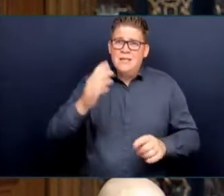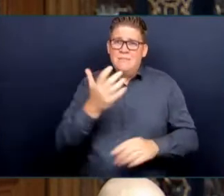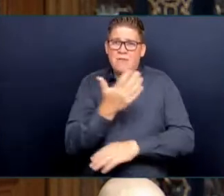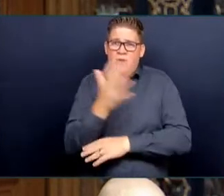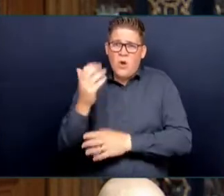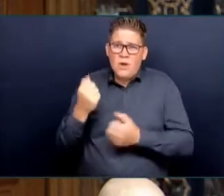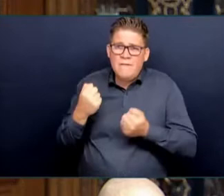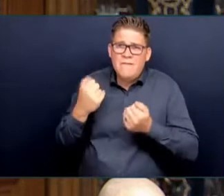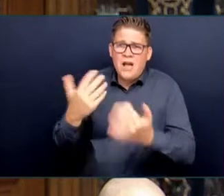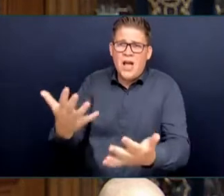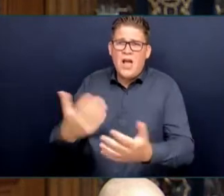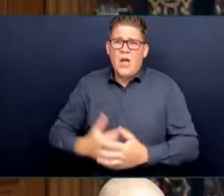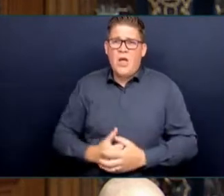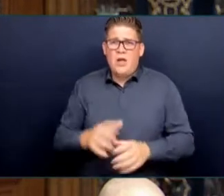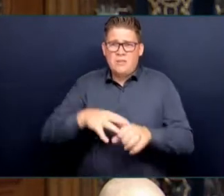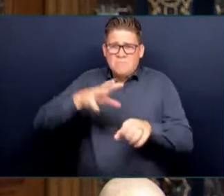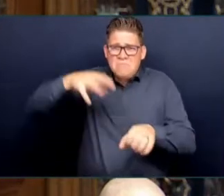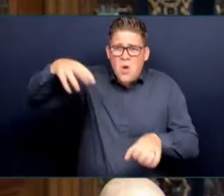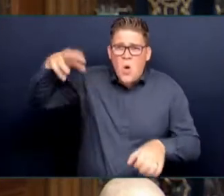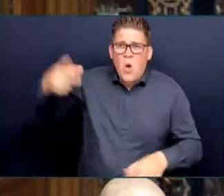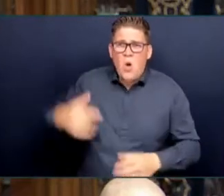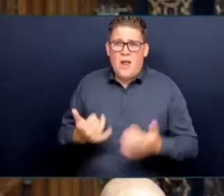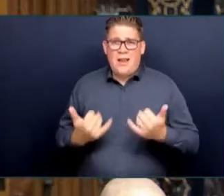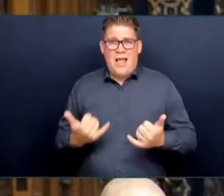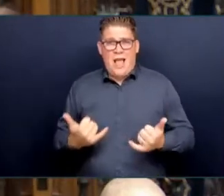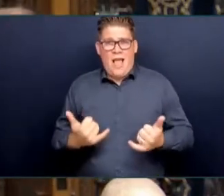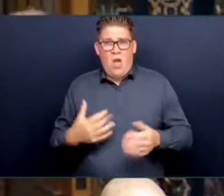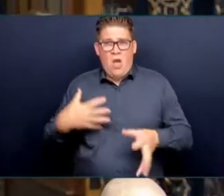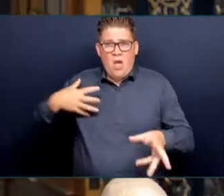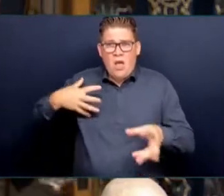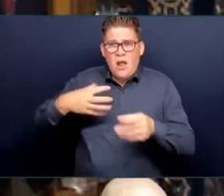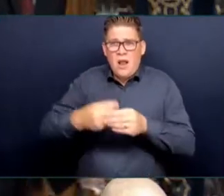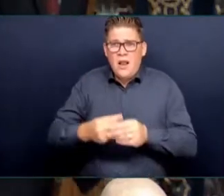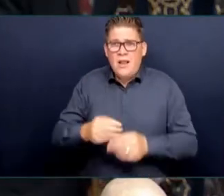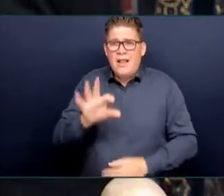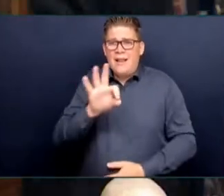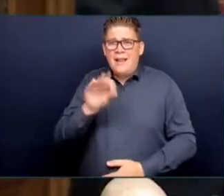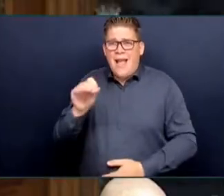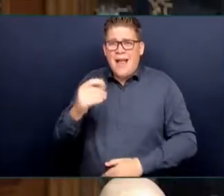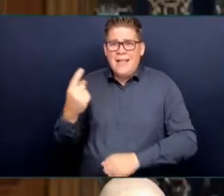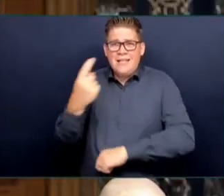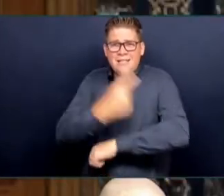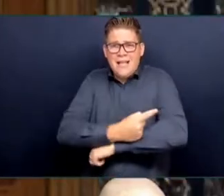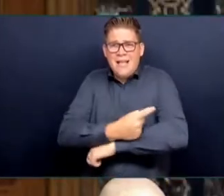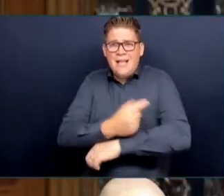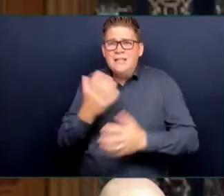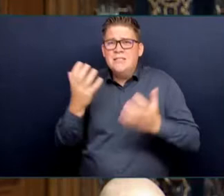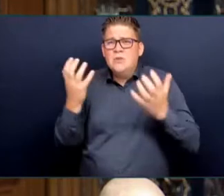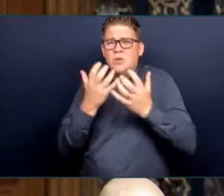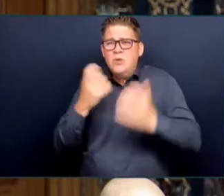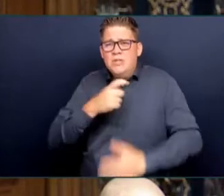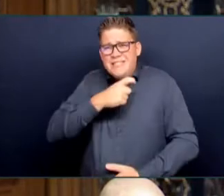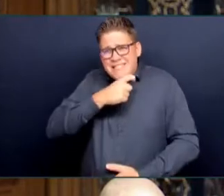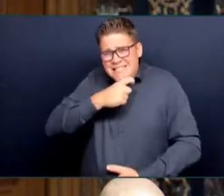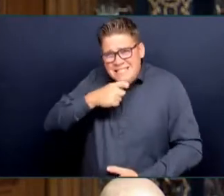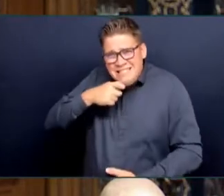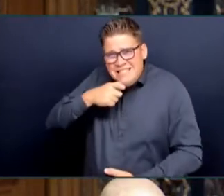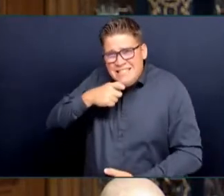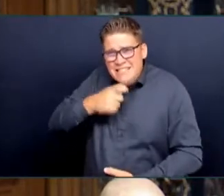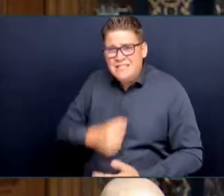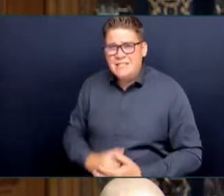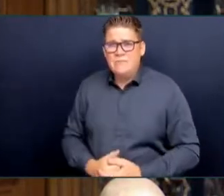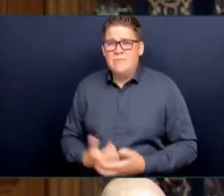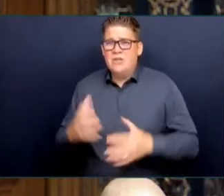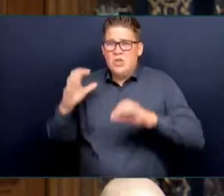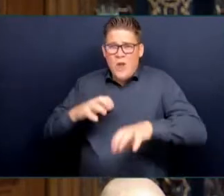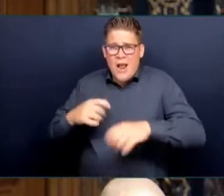history. Through you, Honourable Speaker, to the Premier, how does he justify expanding fossil fuel